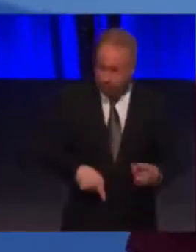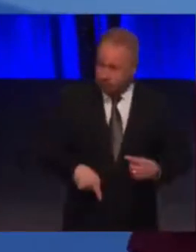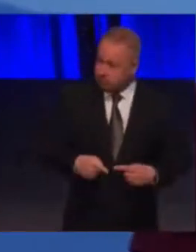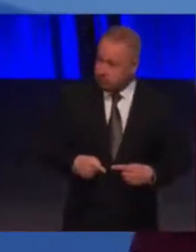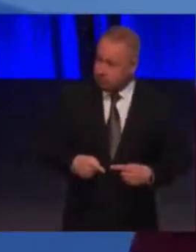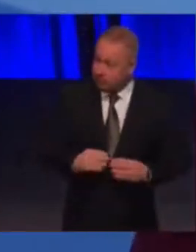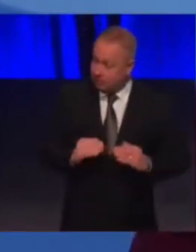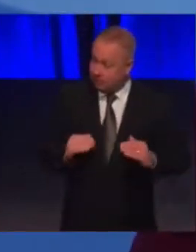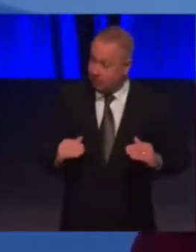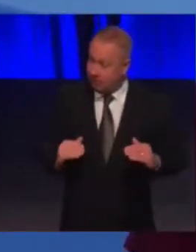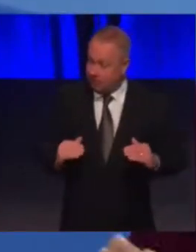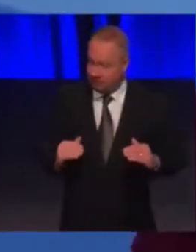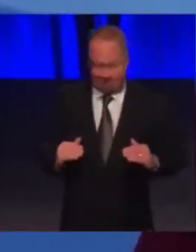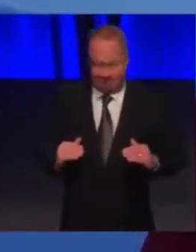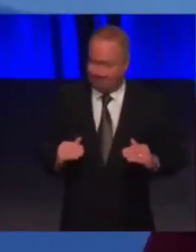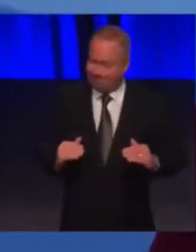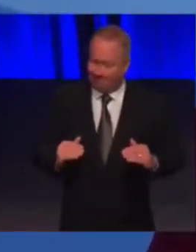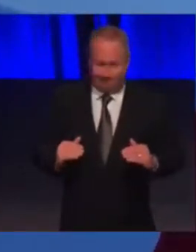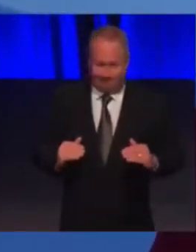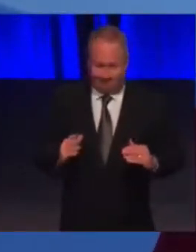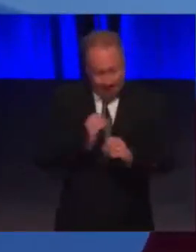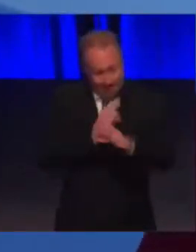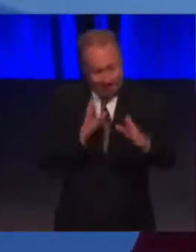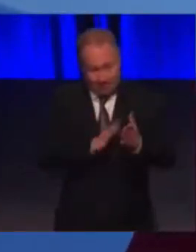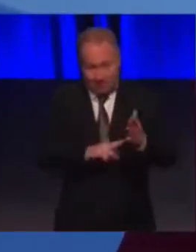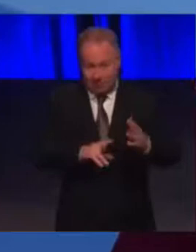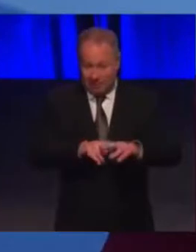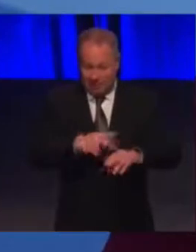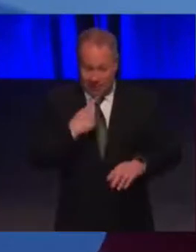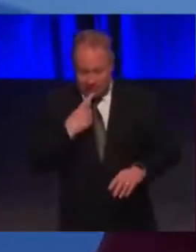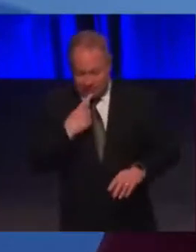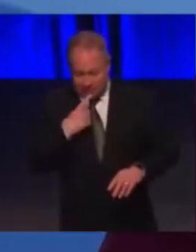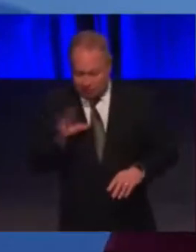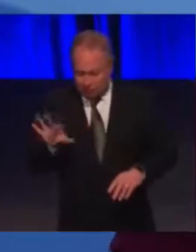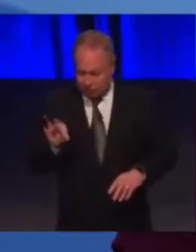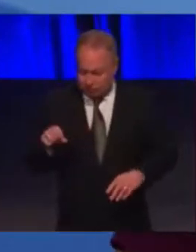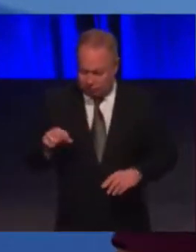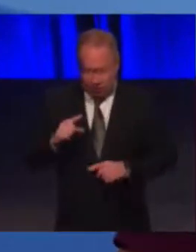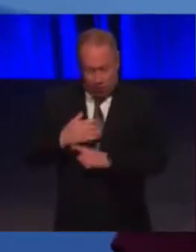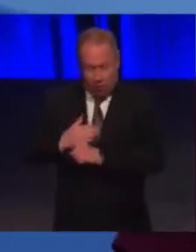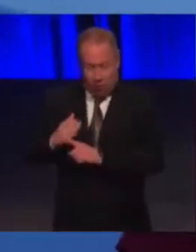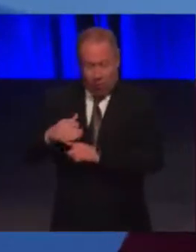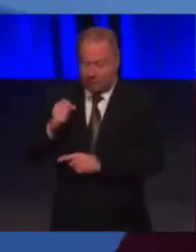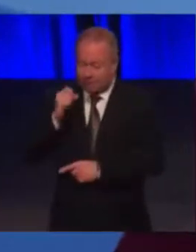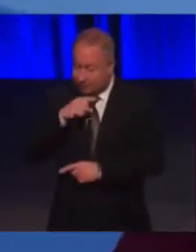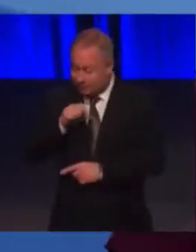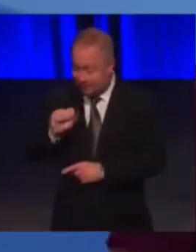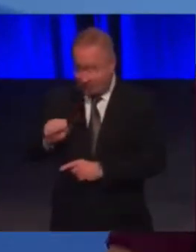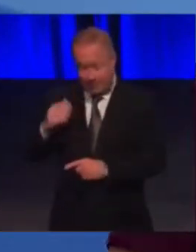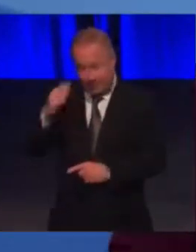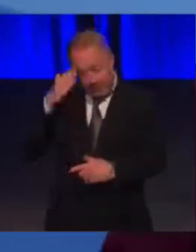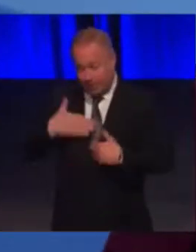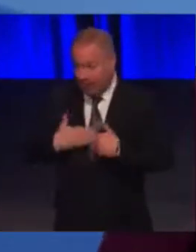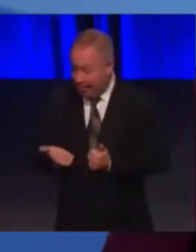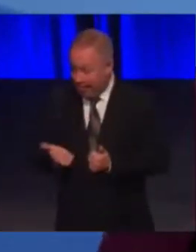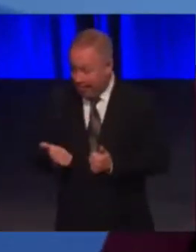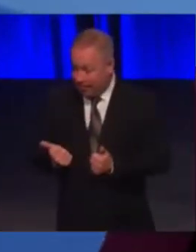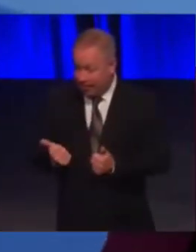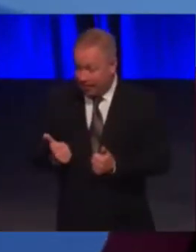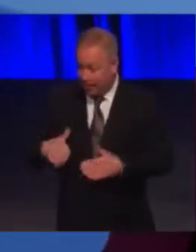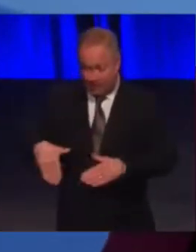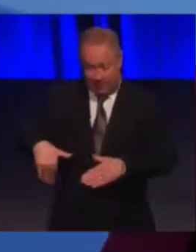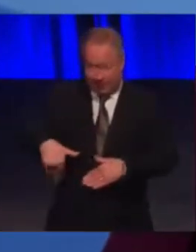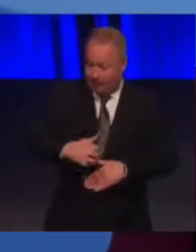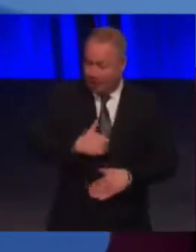just now. Imagine as a parent being forced to choose between one son, my older son's mental health, when we have to leave our place